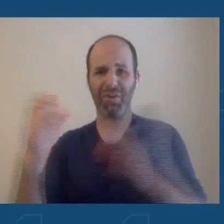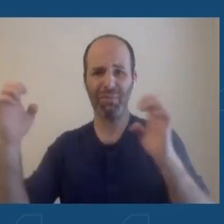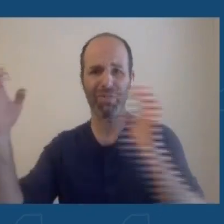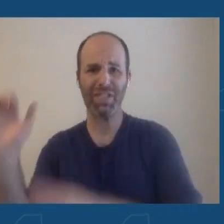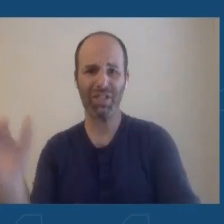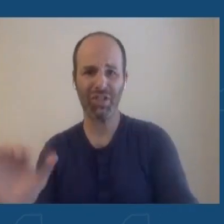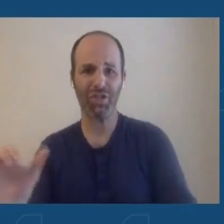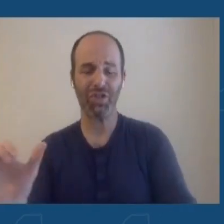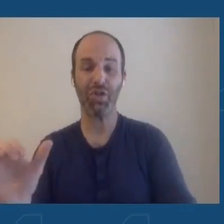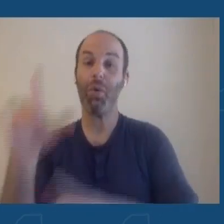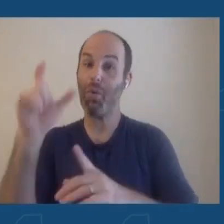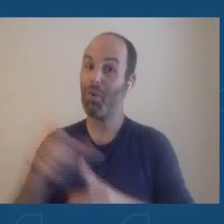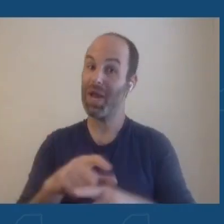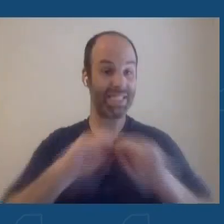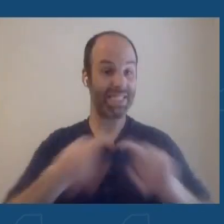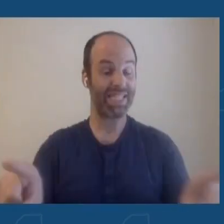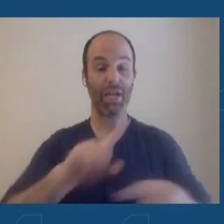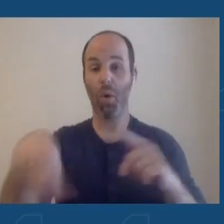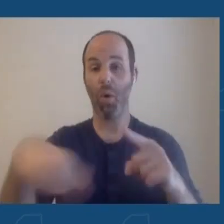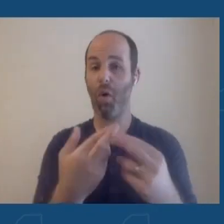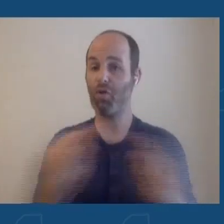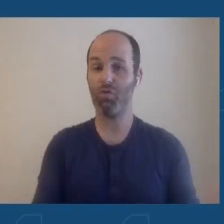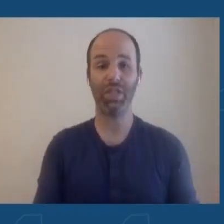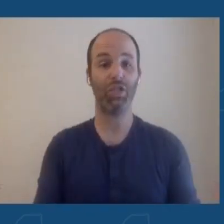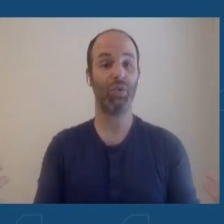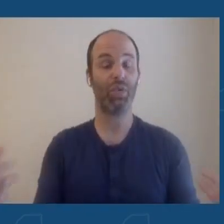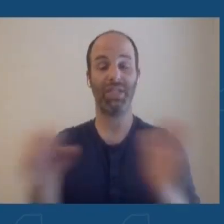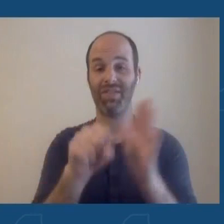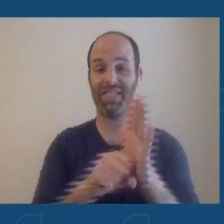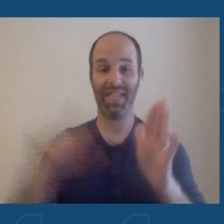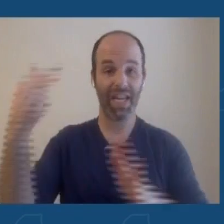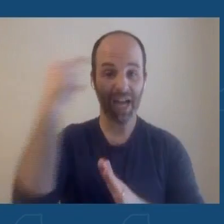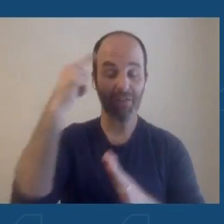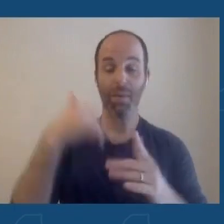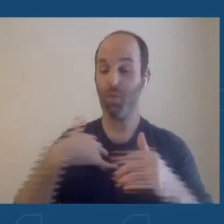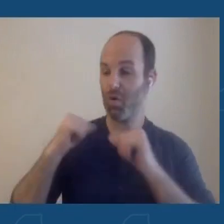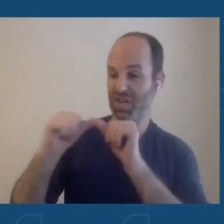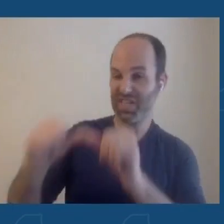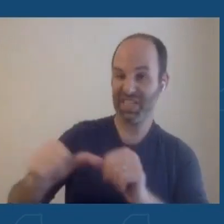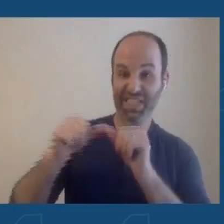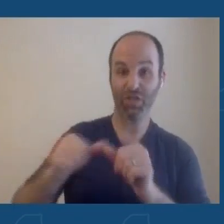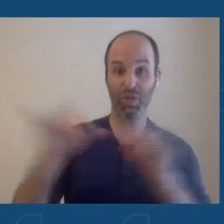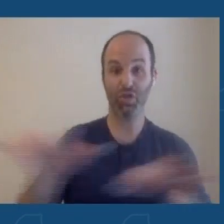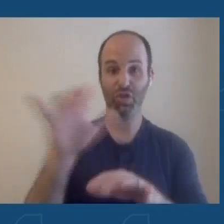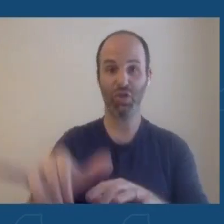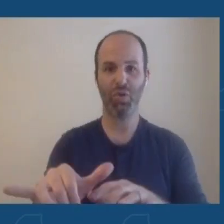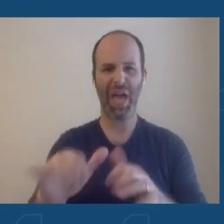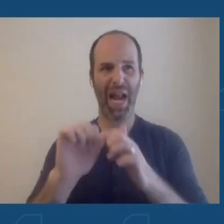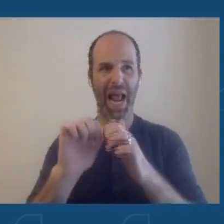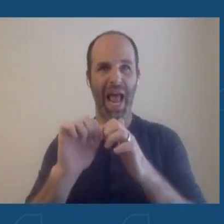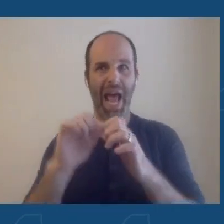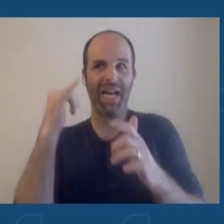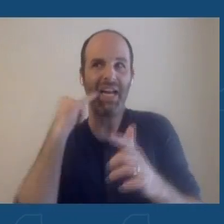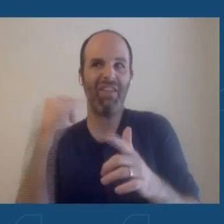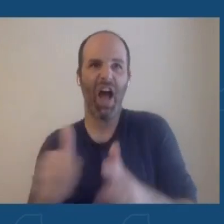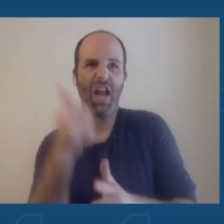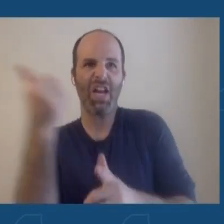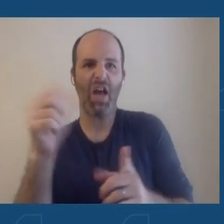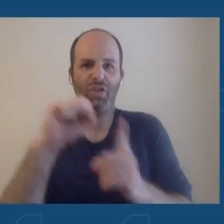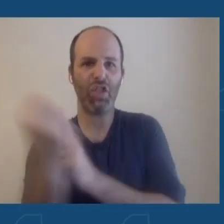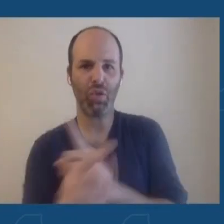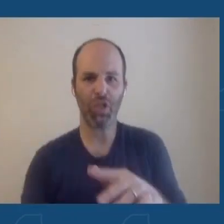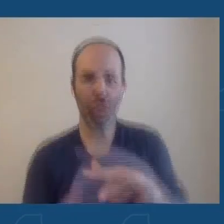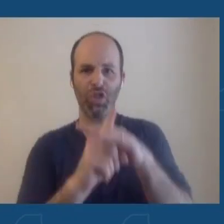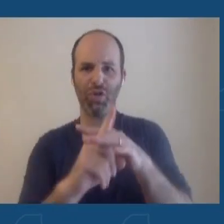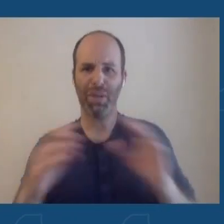of state government. We have been doing so continuously. And how is that going to function under different circumstances, different emergencies and best